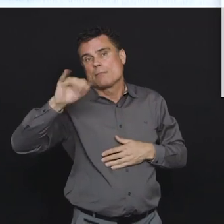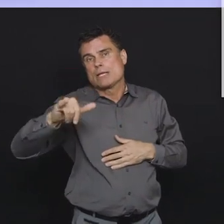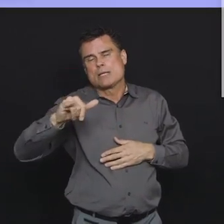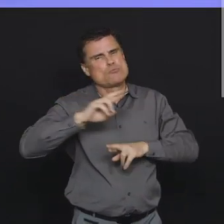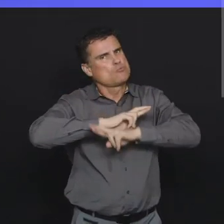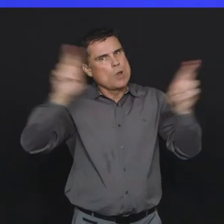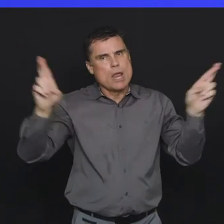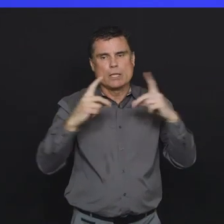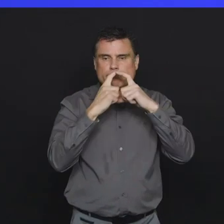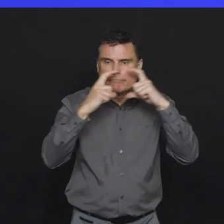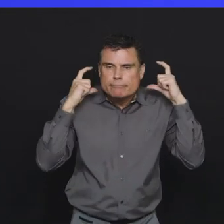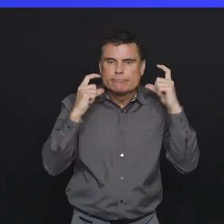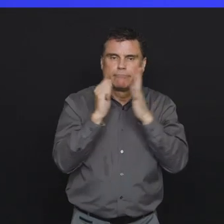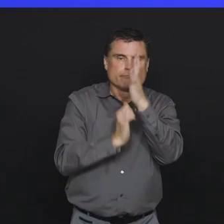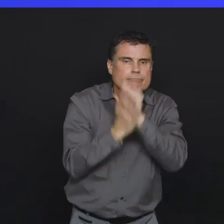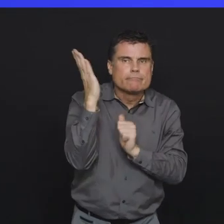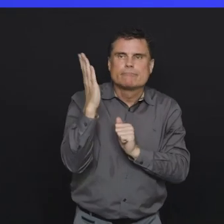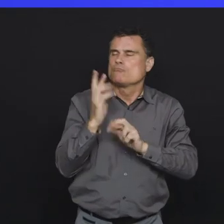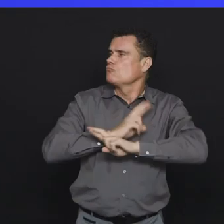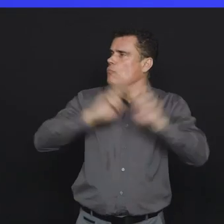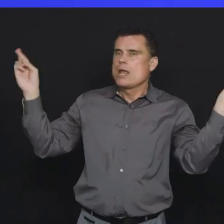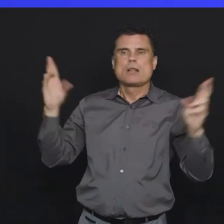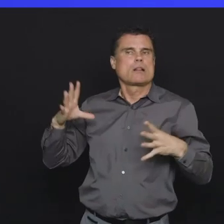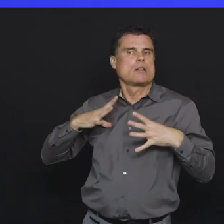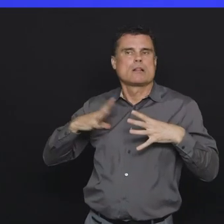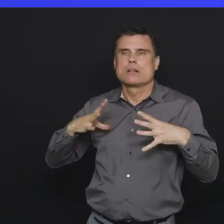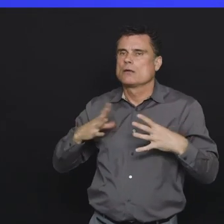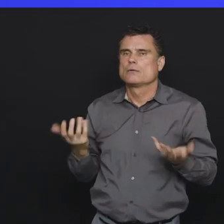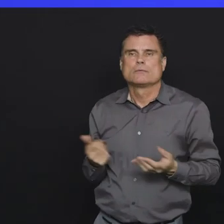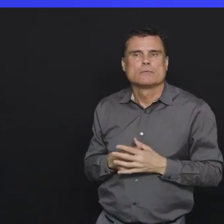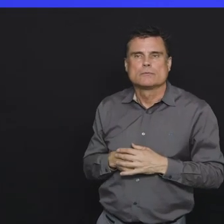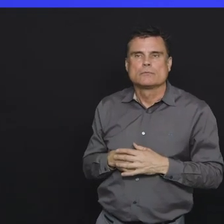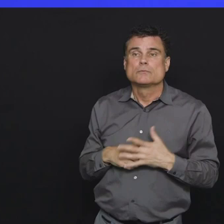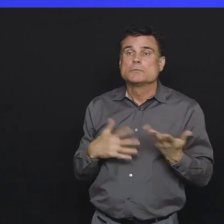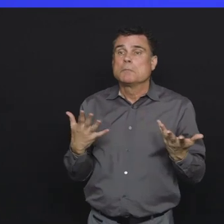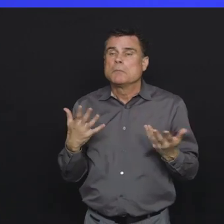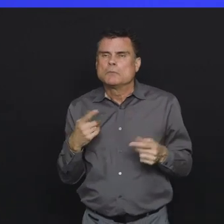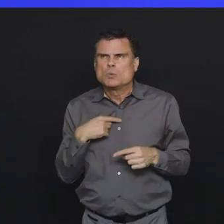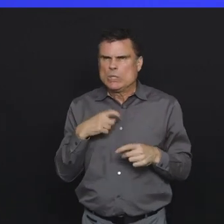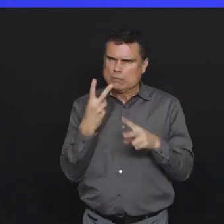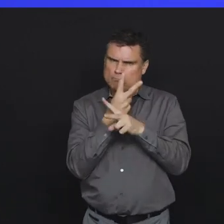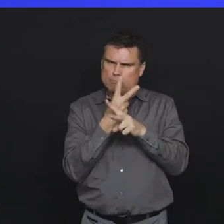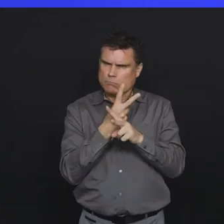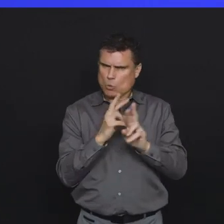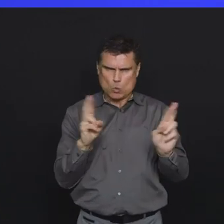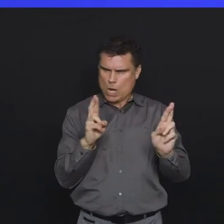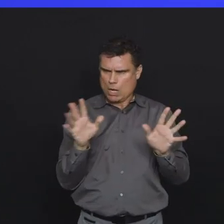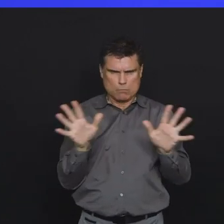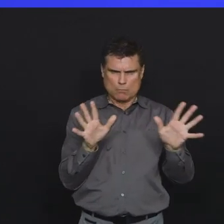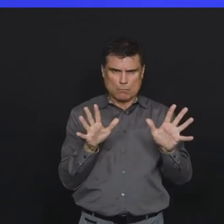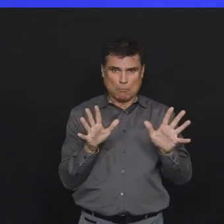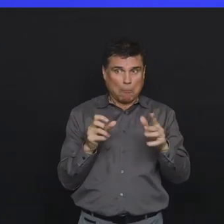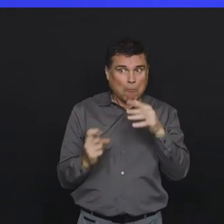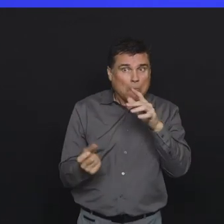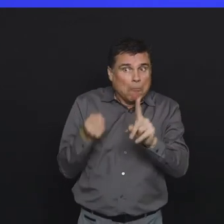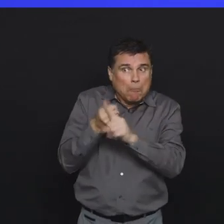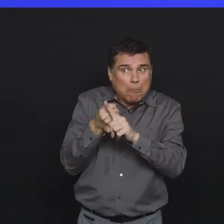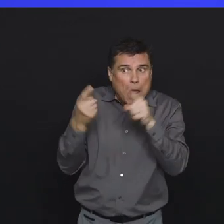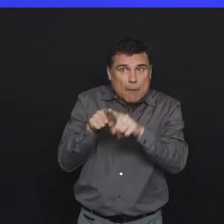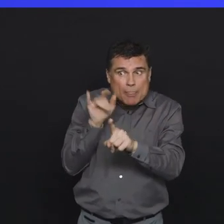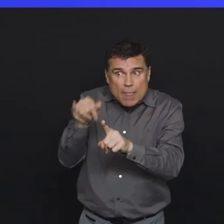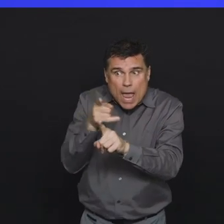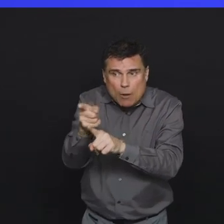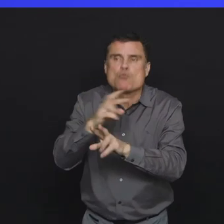May. And finally, you know, these are, of course, projections based on different scenarios, and Dr. Henry has spoken about this at length.